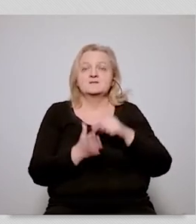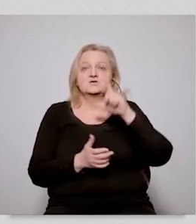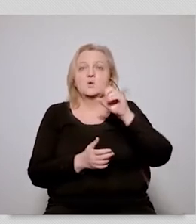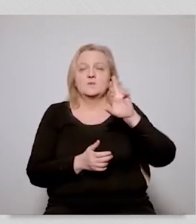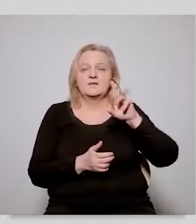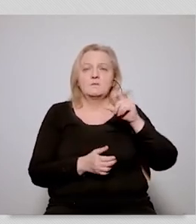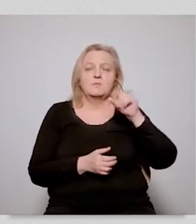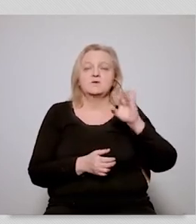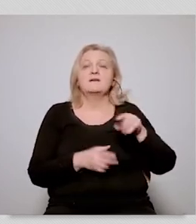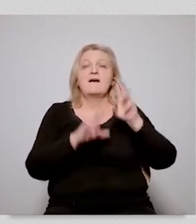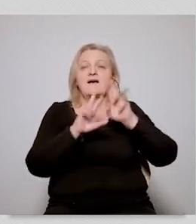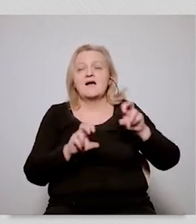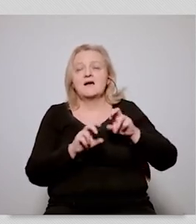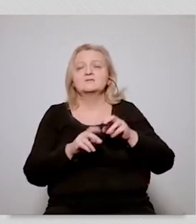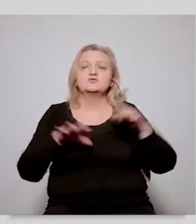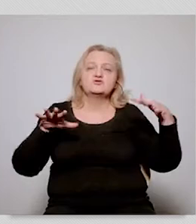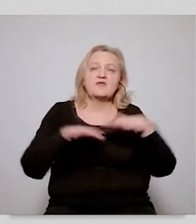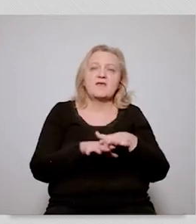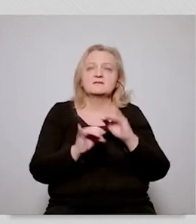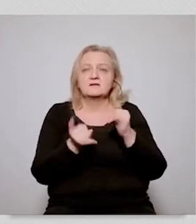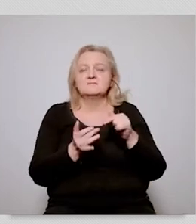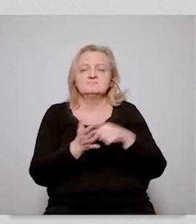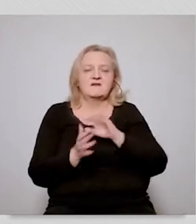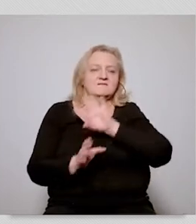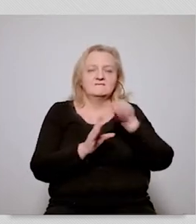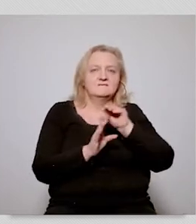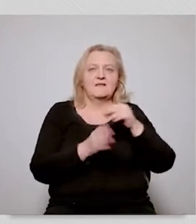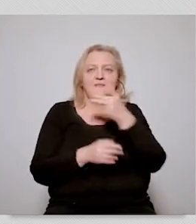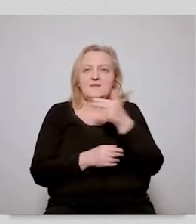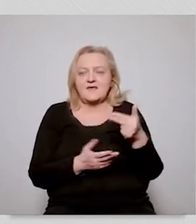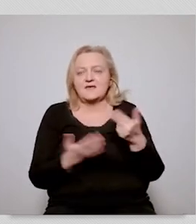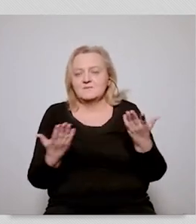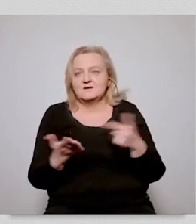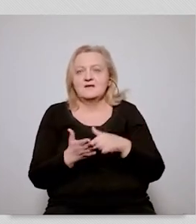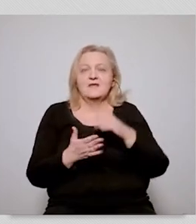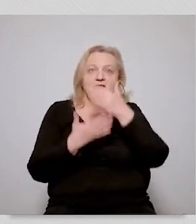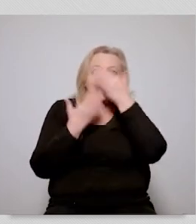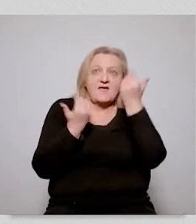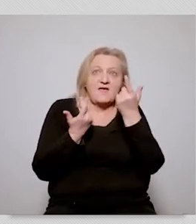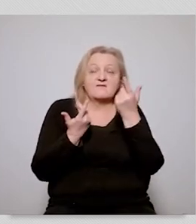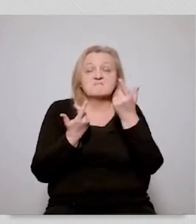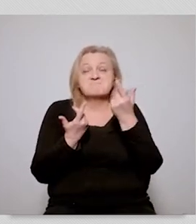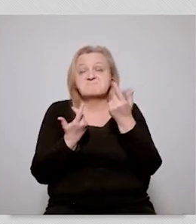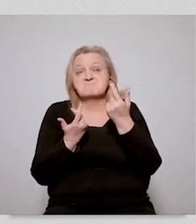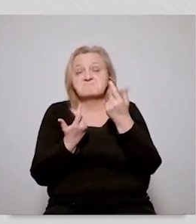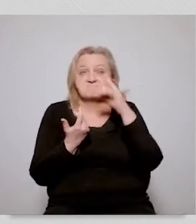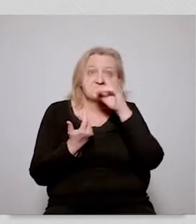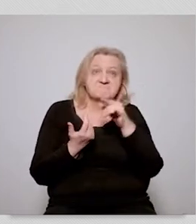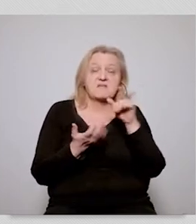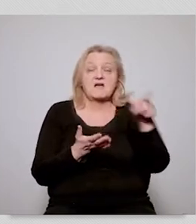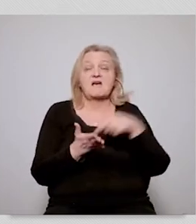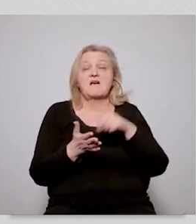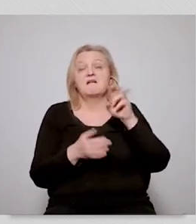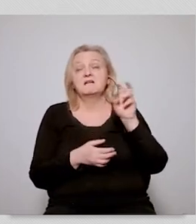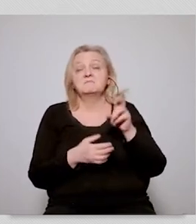so indeed it is a gap it is a vacuum because they don't have that knowledge and you can fill